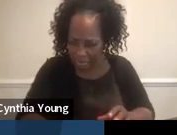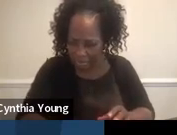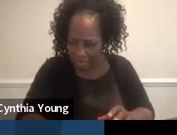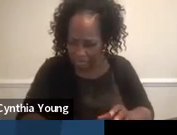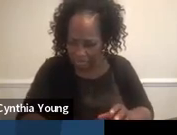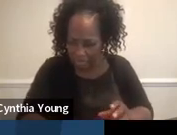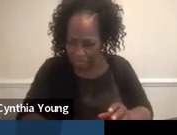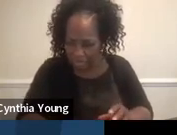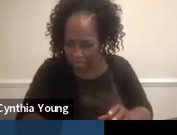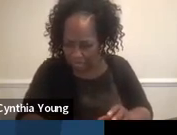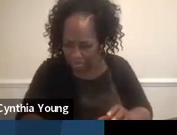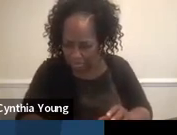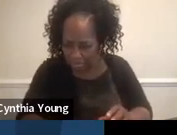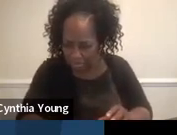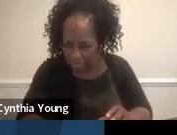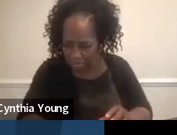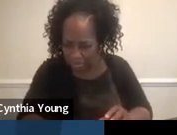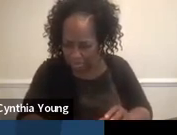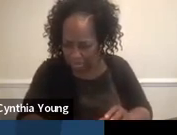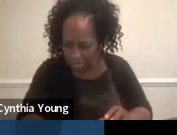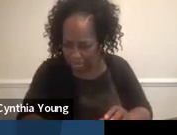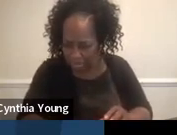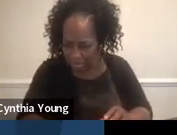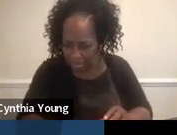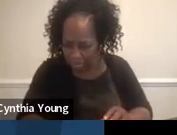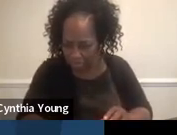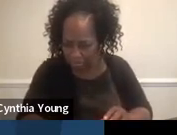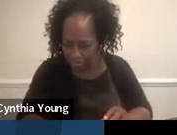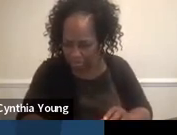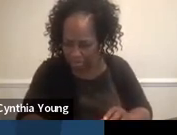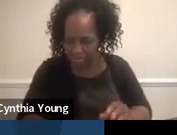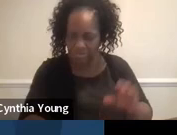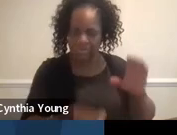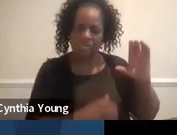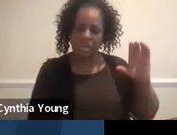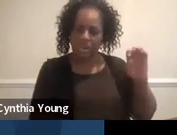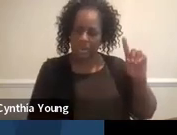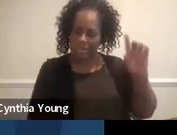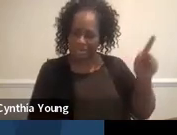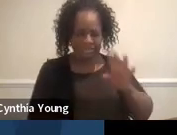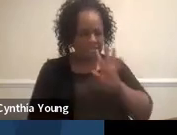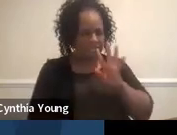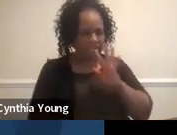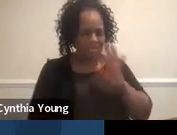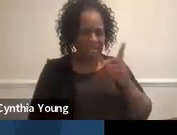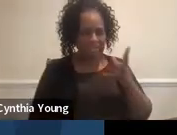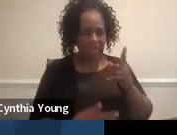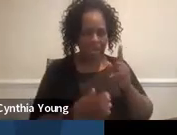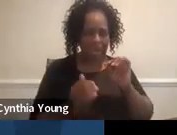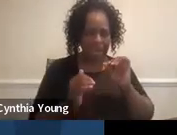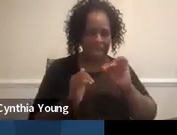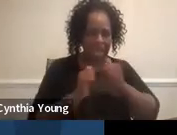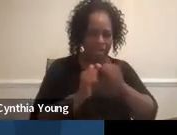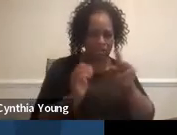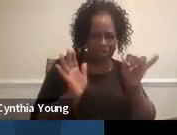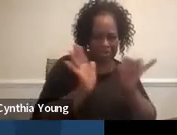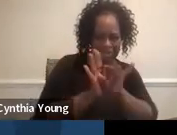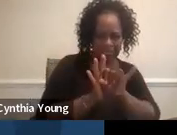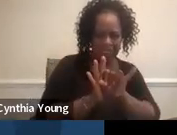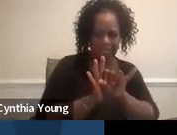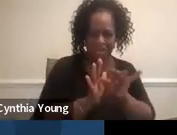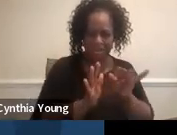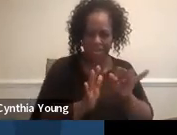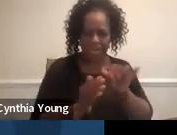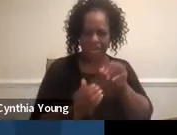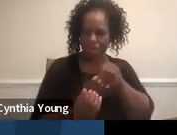because it's a, because it's an issue nationally. So just trying to figure out how to exactly that, how to look for it and how to, how to